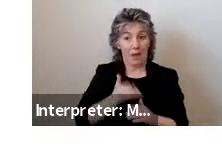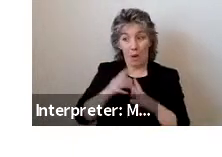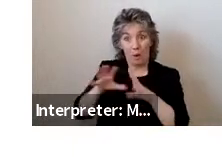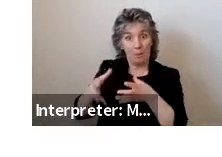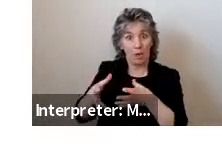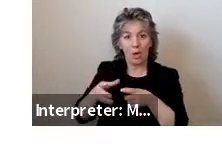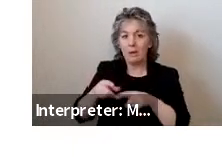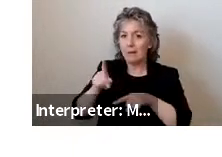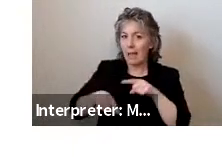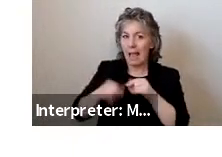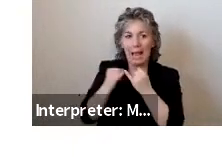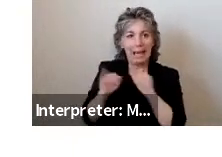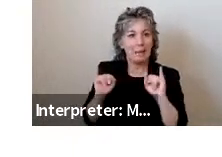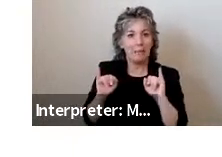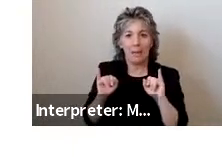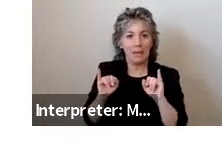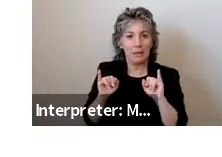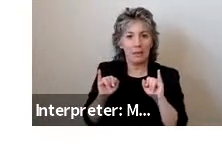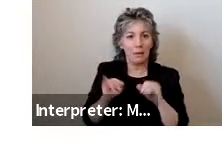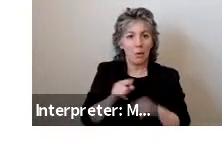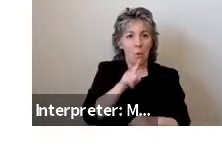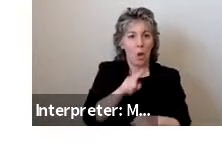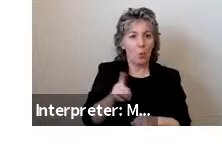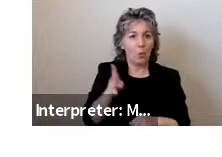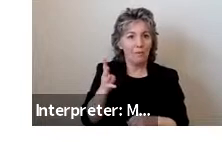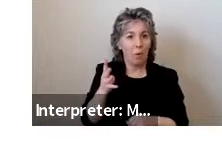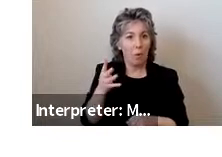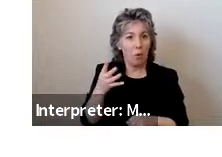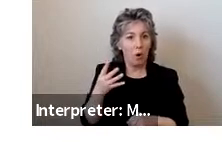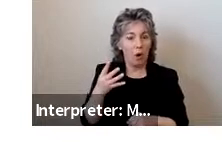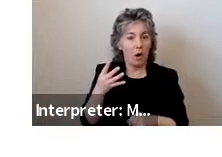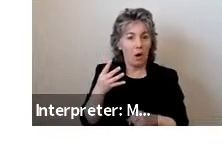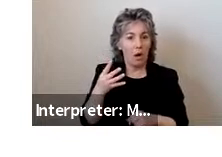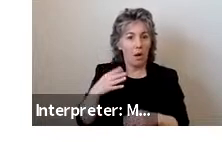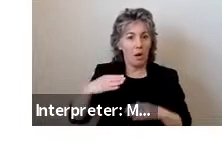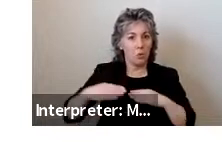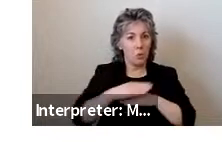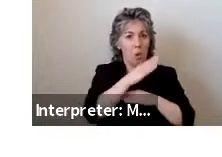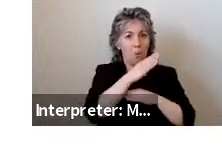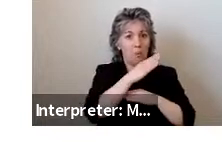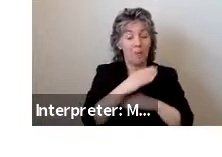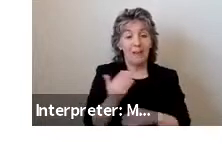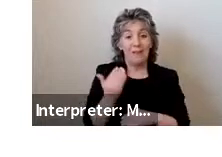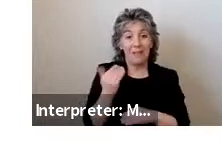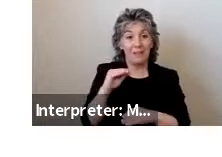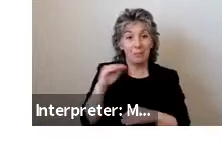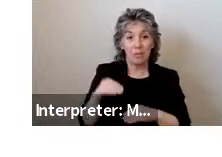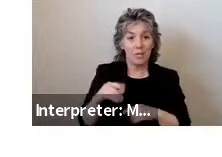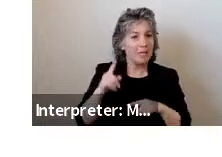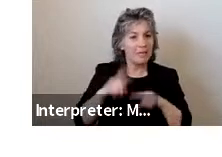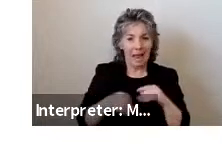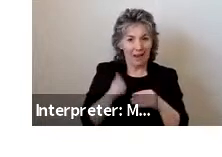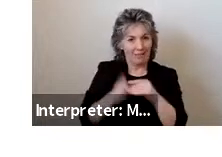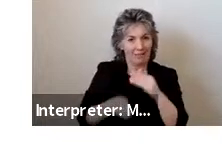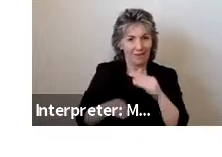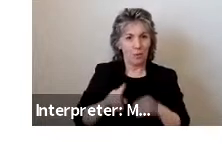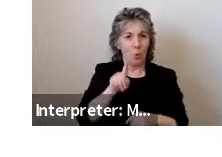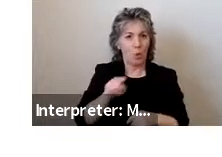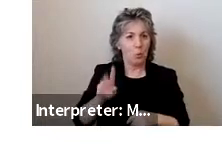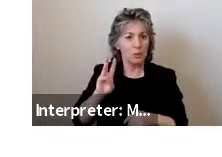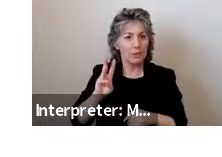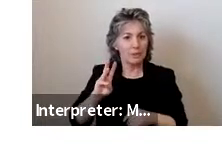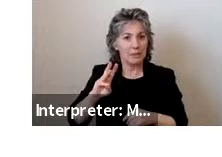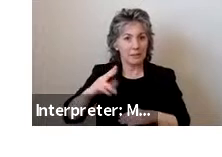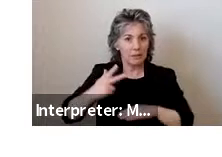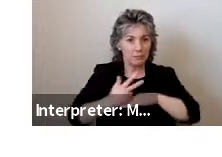complete the 1 to 4 slope condition, and 15% could not independently complete the 1 to 6 slope condition.